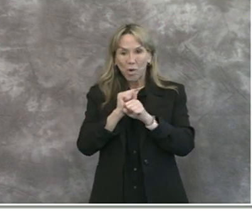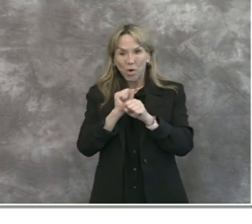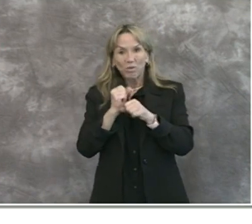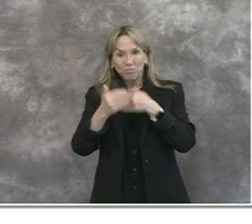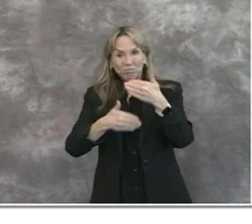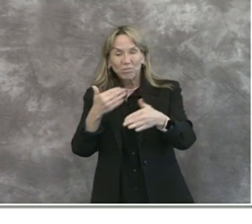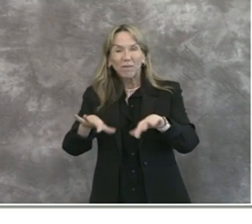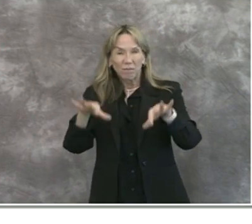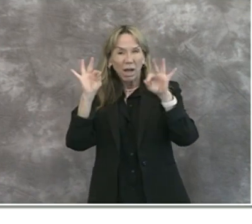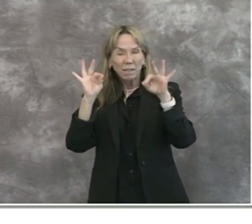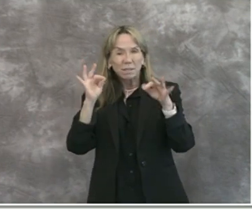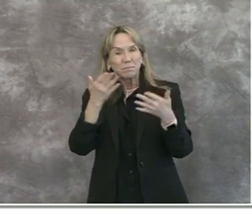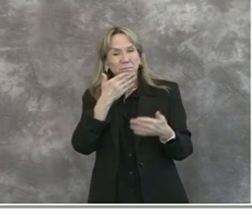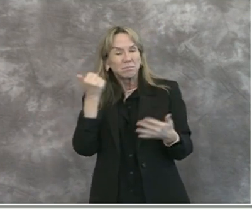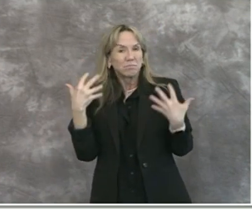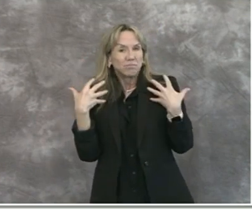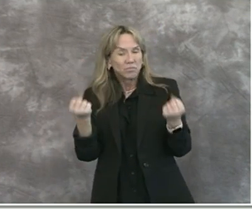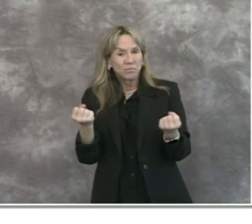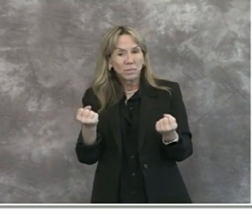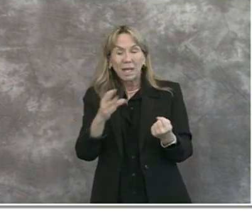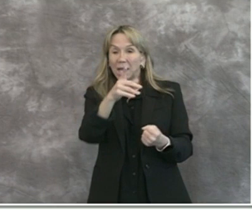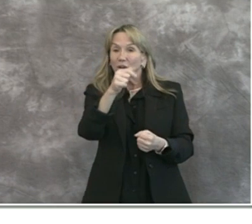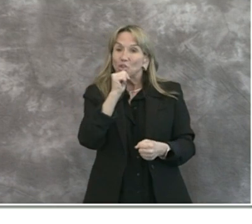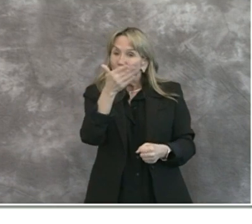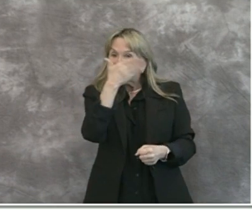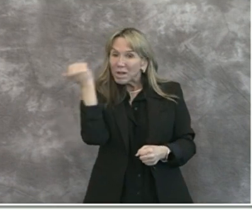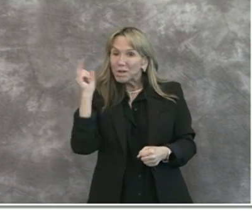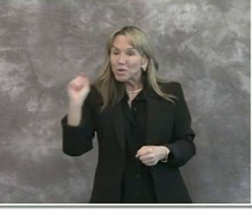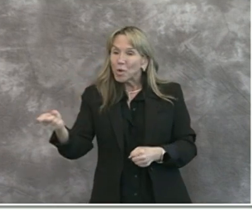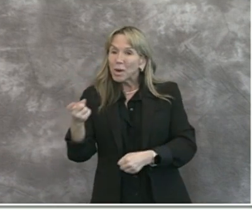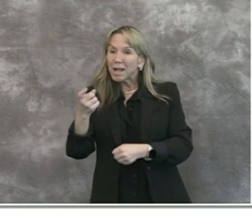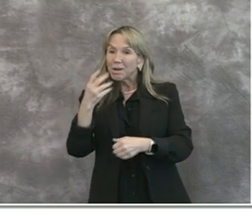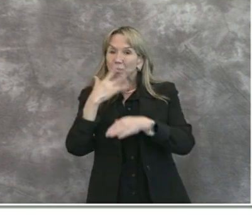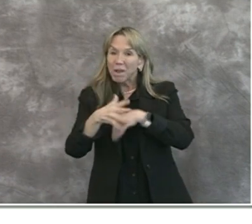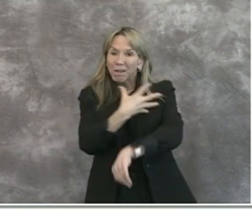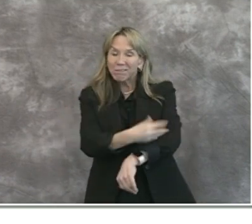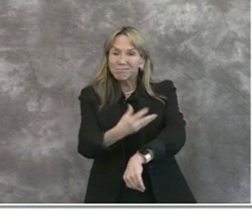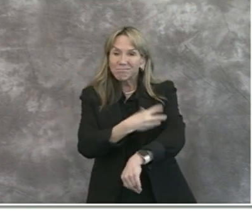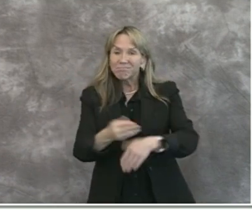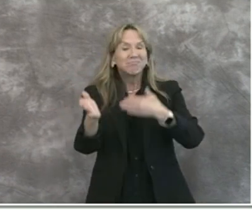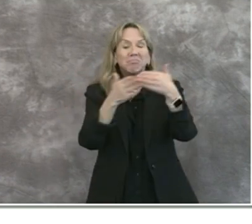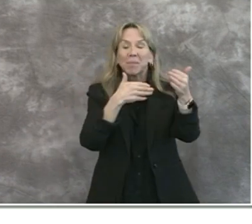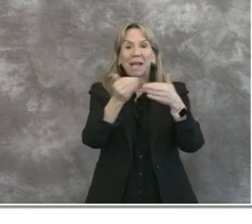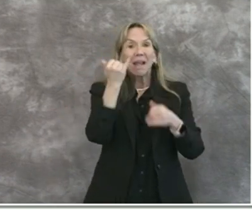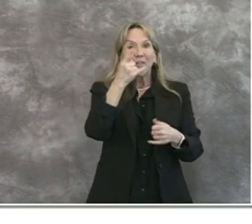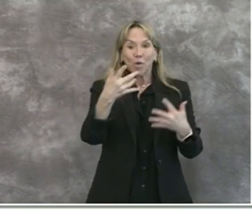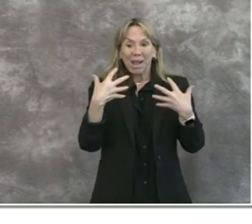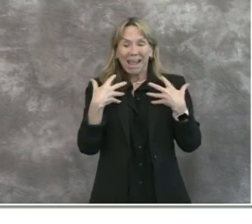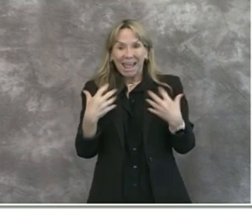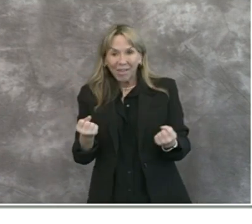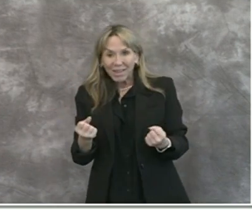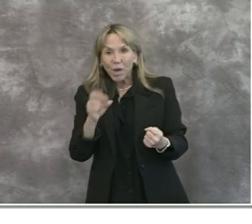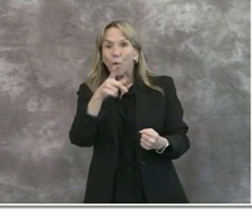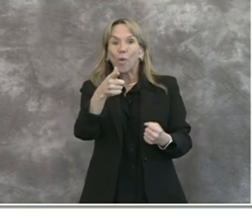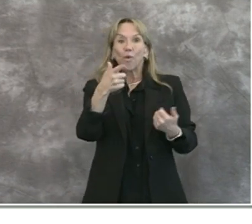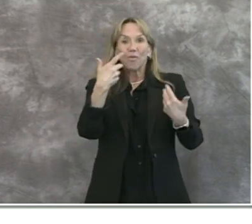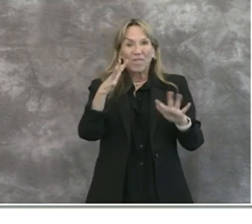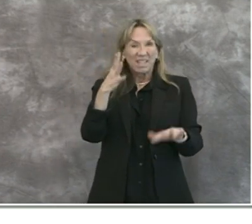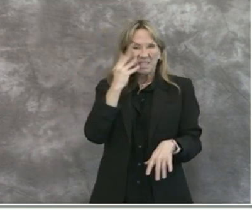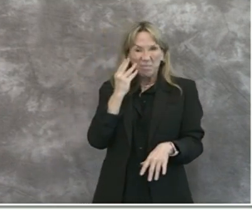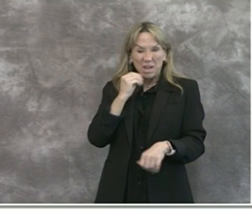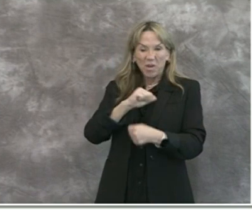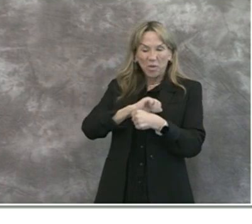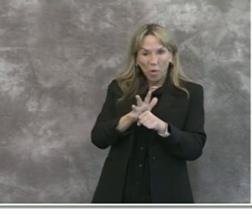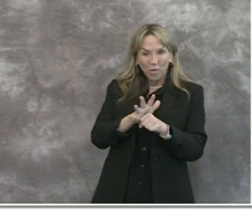And finally, don't forget to donate blood either way if you're healthy and or COVID recovered and